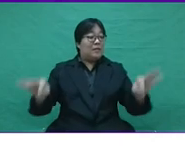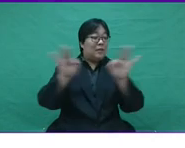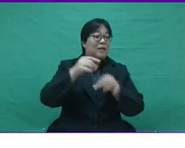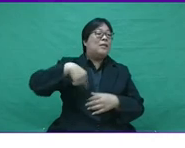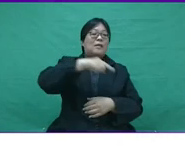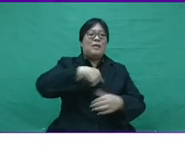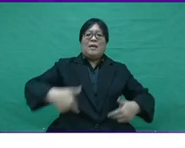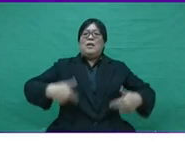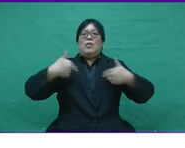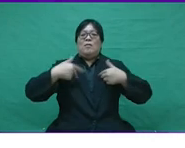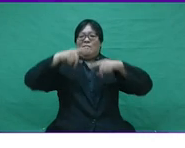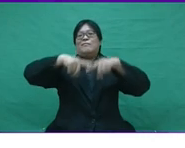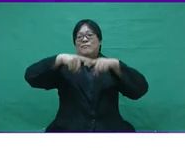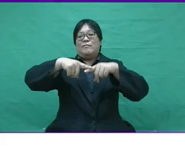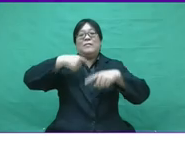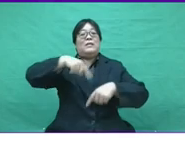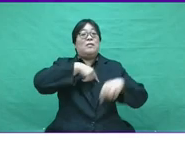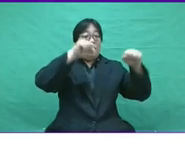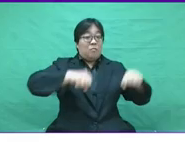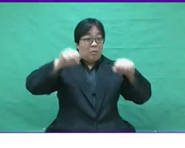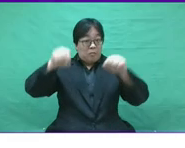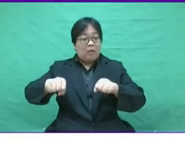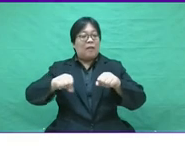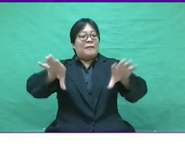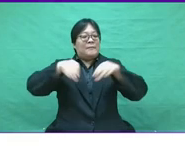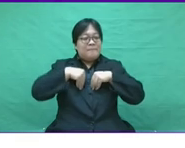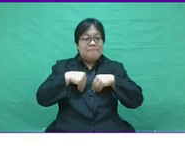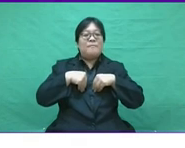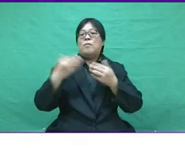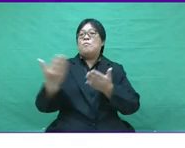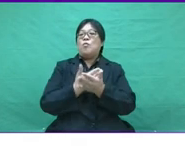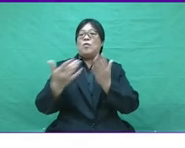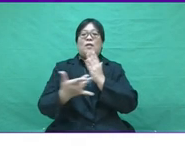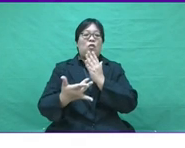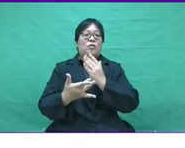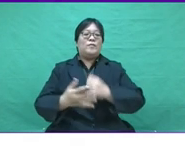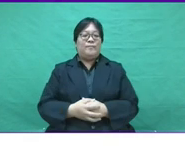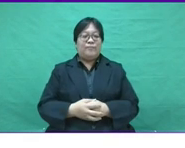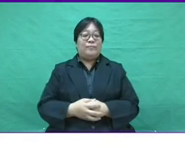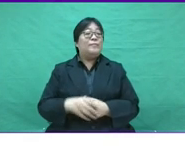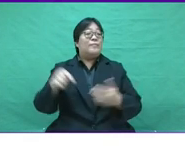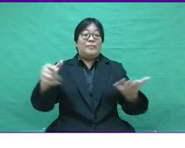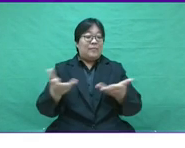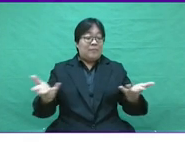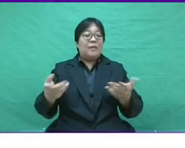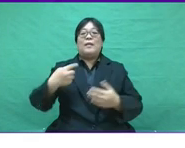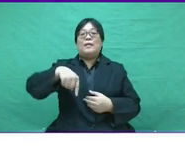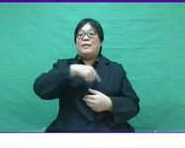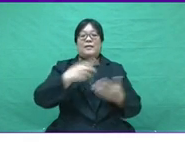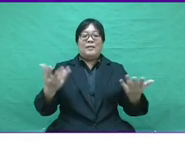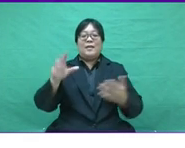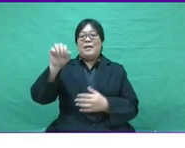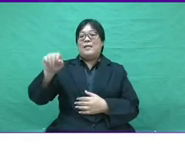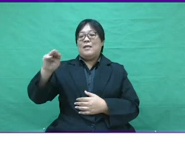But at the end of the day, our survival depends on our ability to adopt the